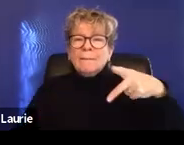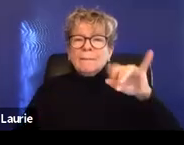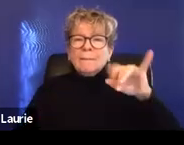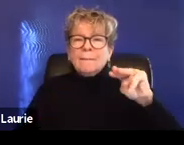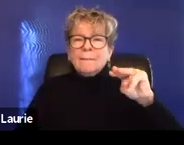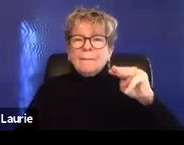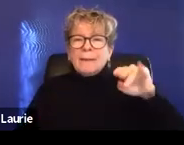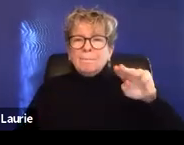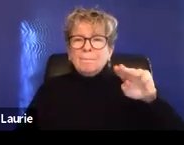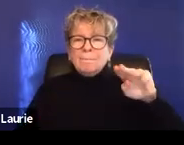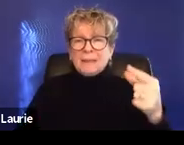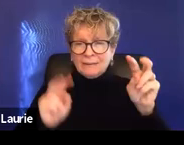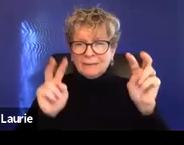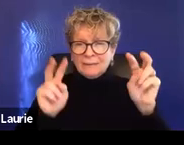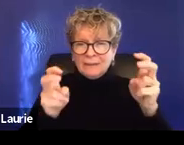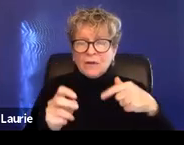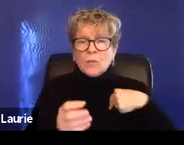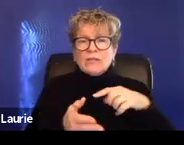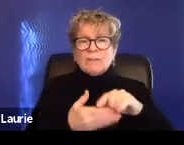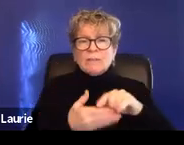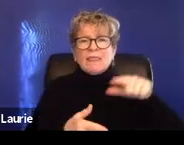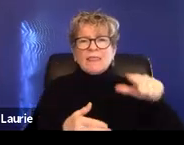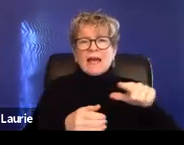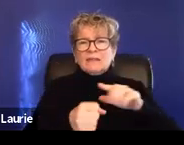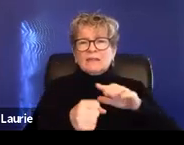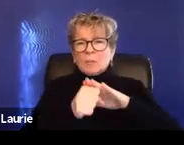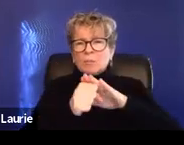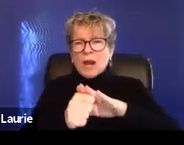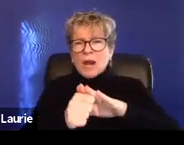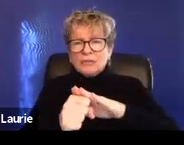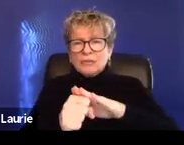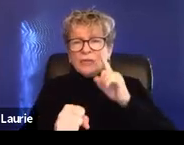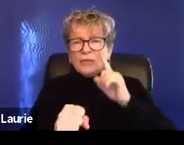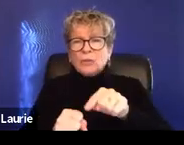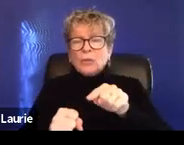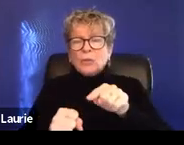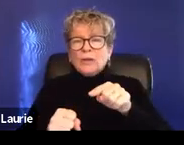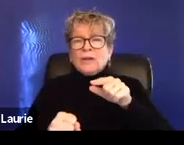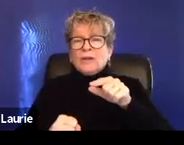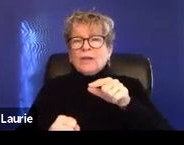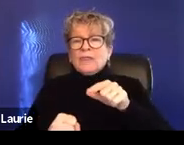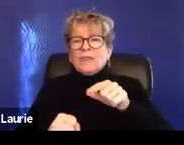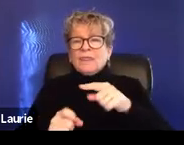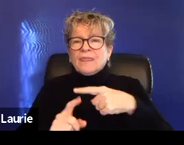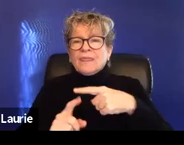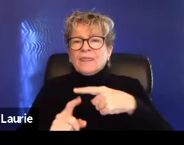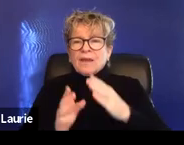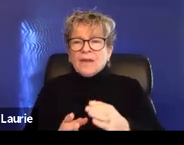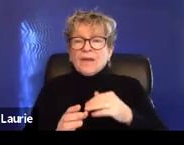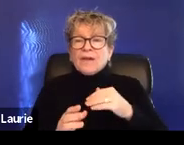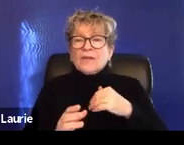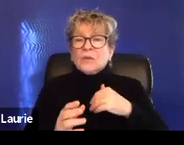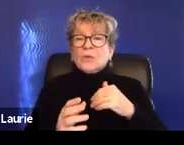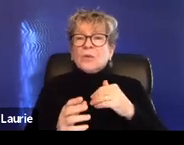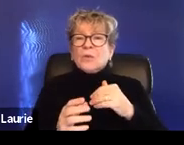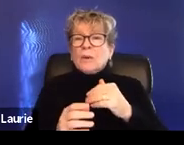pressure on residents to essentially pay them back or pay rent through forced sex, through sexual assault.